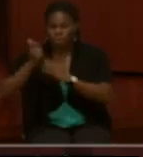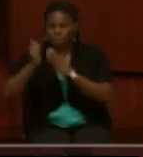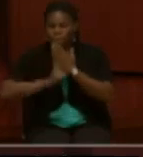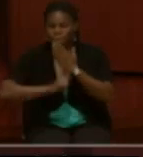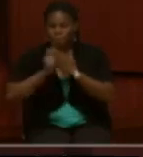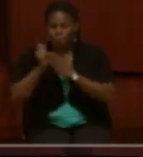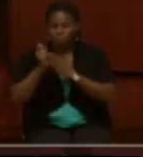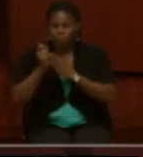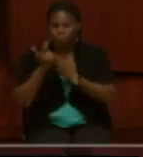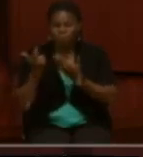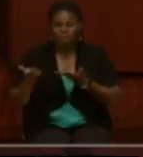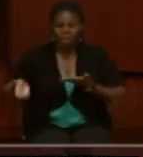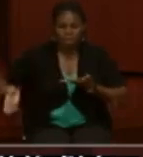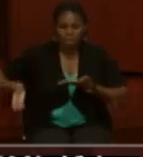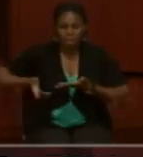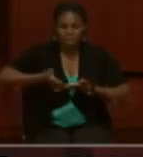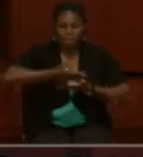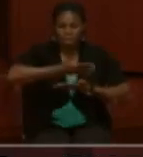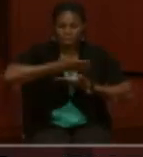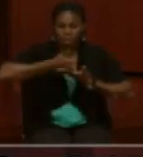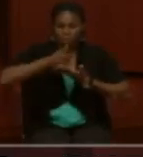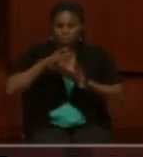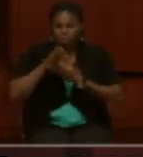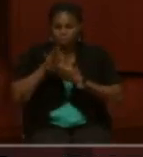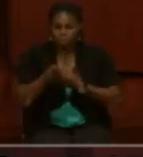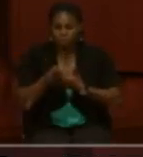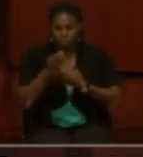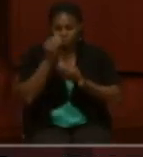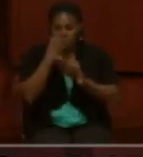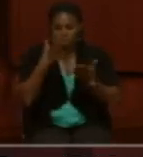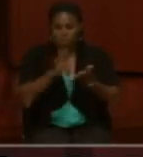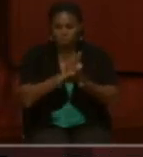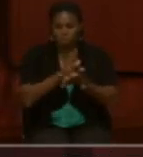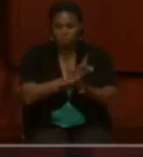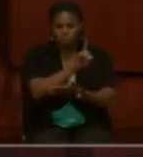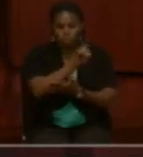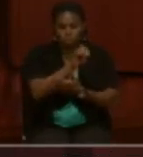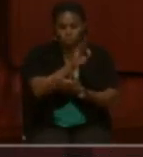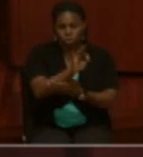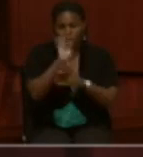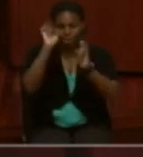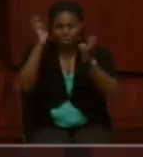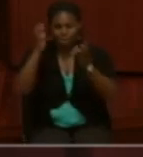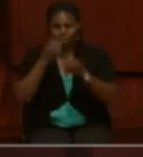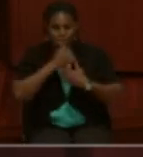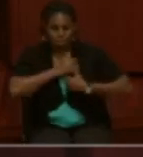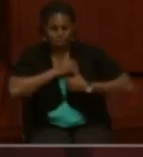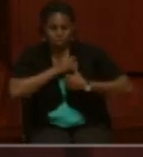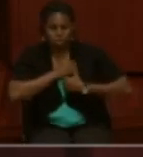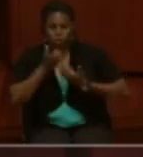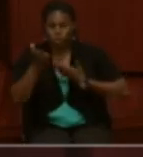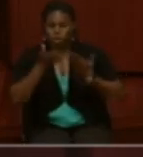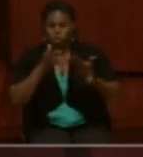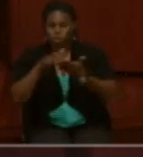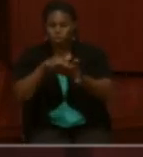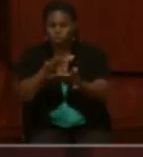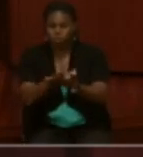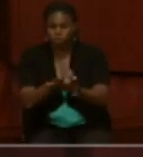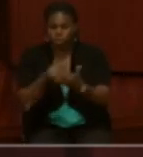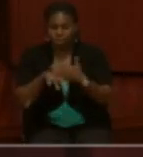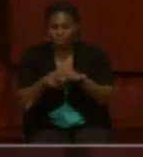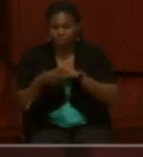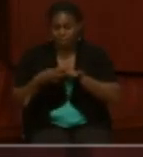He compiled reference information paper 109 entitled Military Service Records at the National Archives.